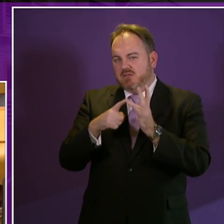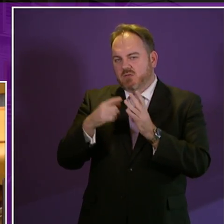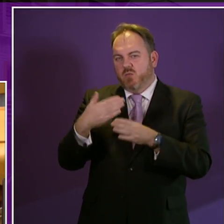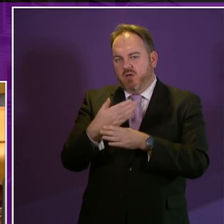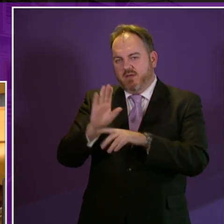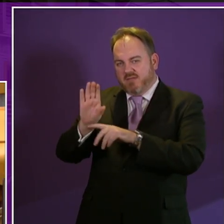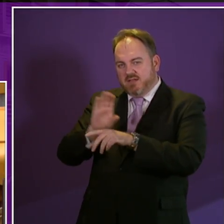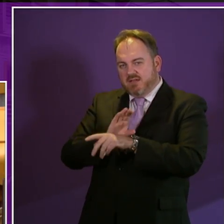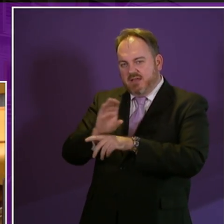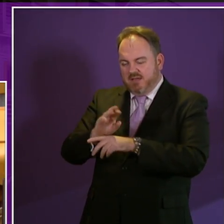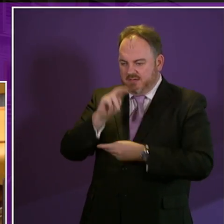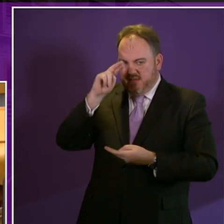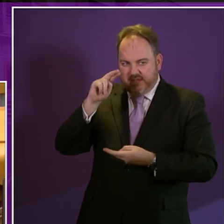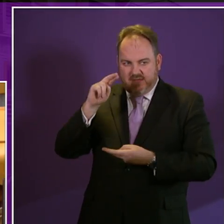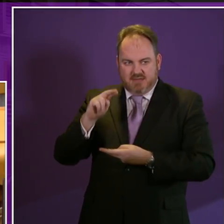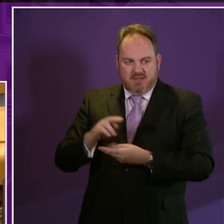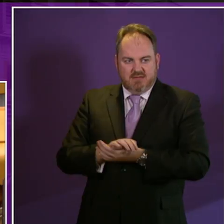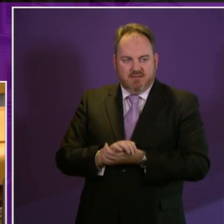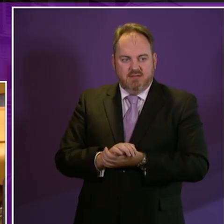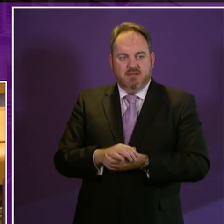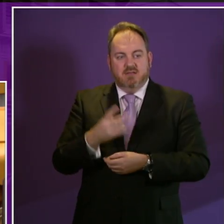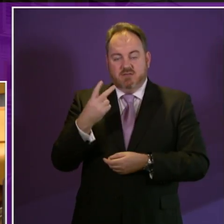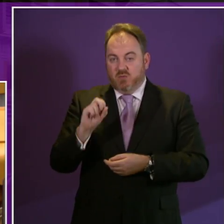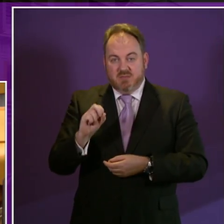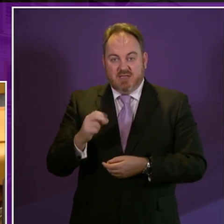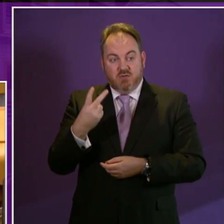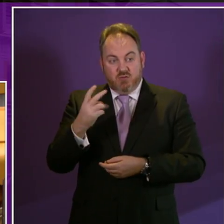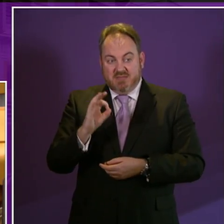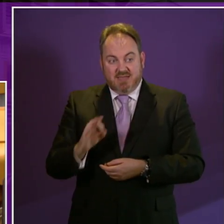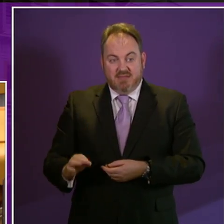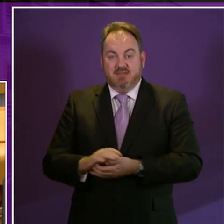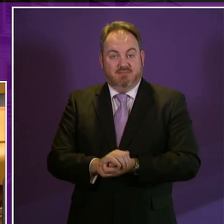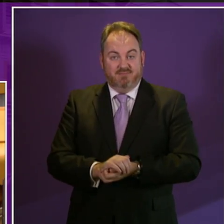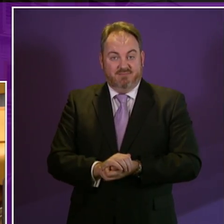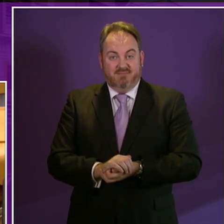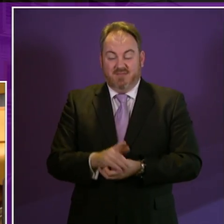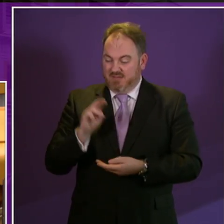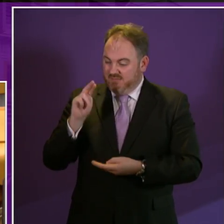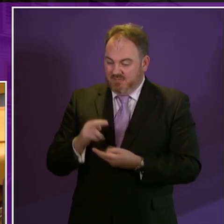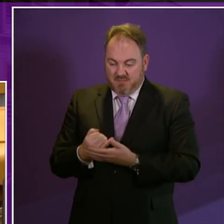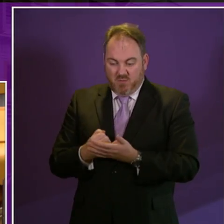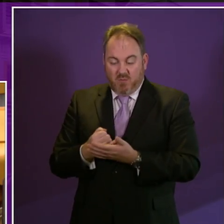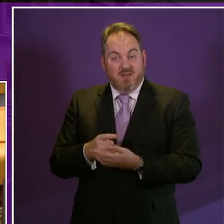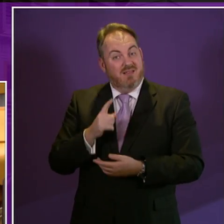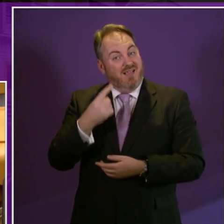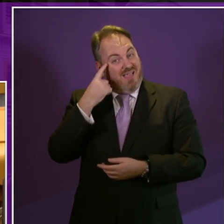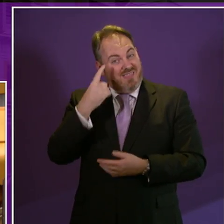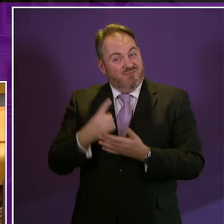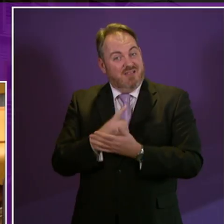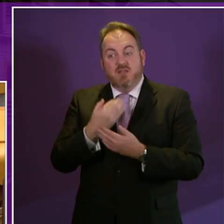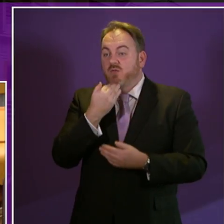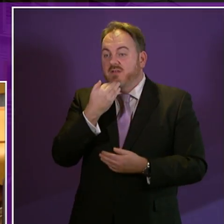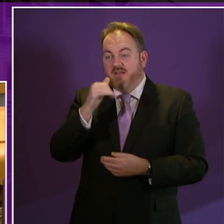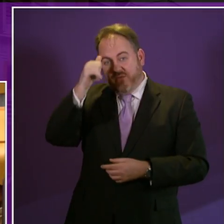Now, there are many reasons for that. One of them, I suspect, goes back to education. I